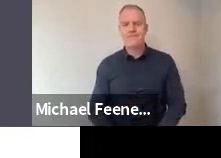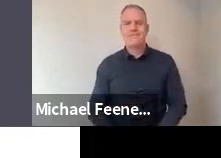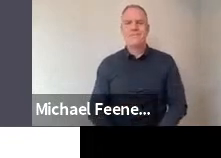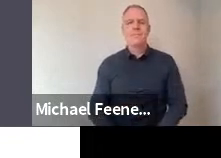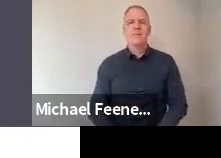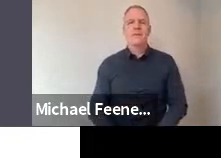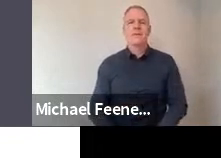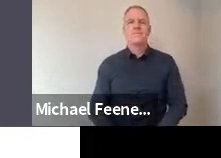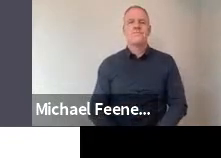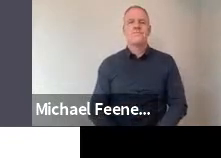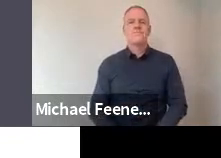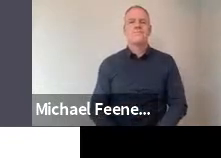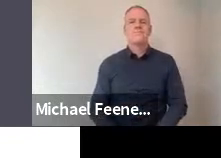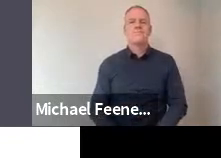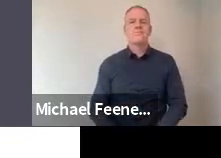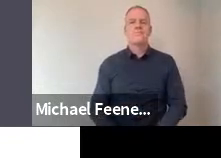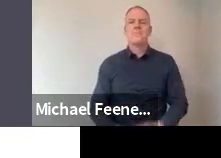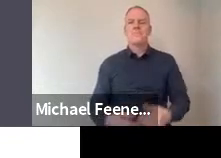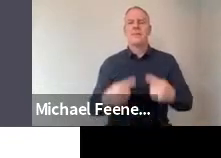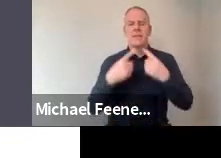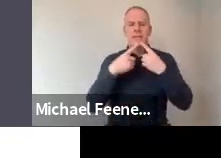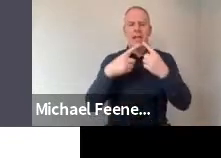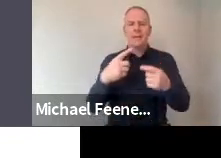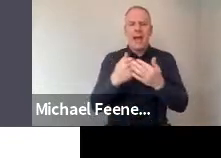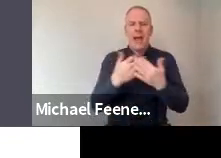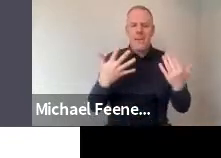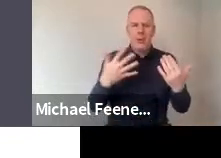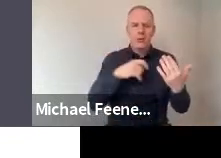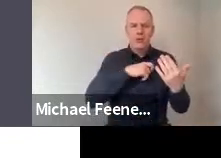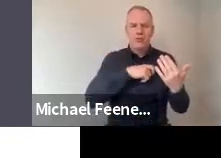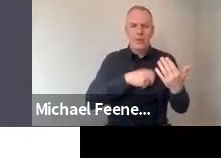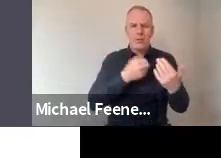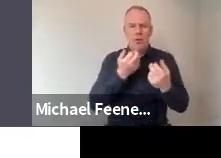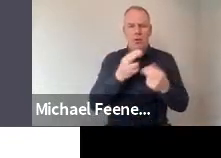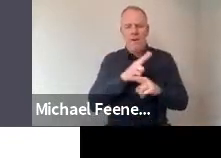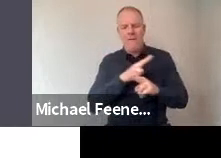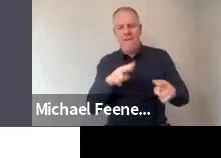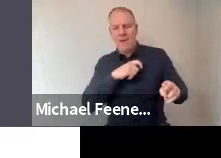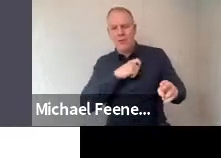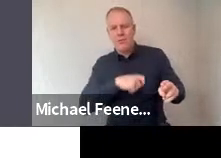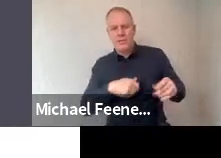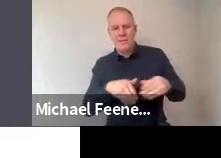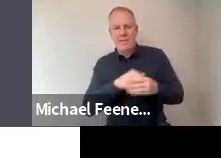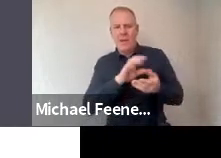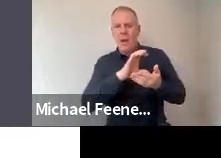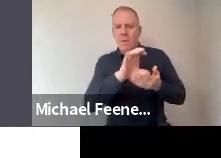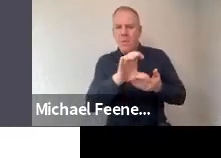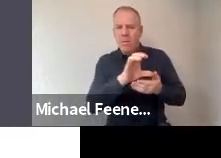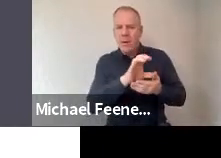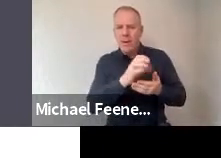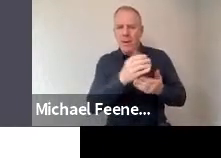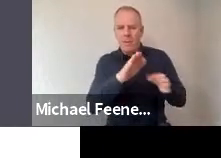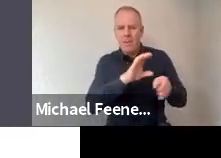that about how much they trust or distrust scientists at publicly funded institutions to be open and honest about their